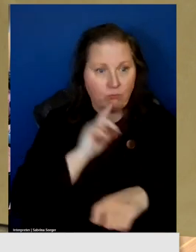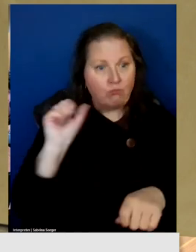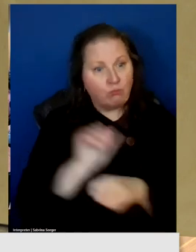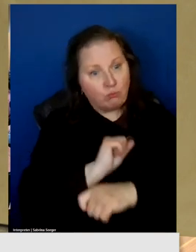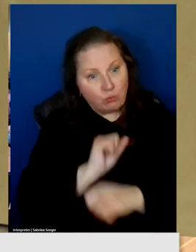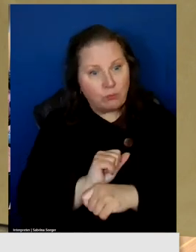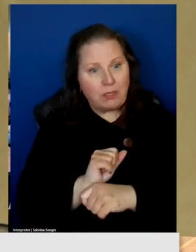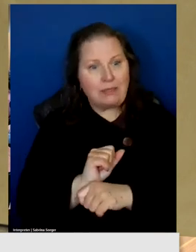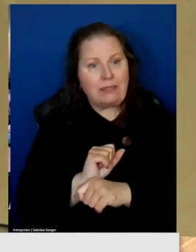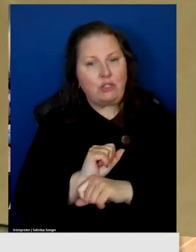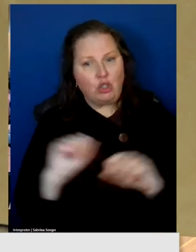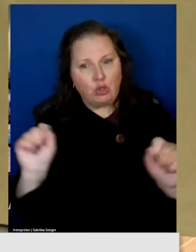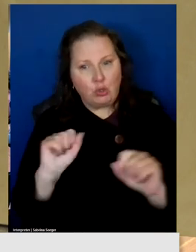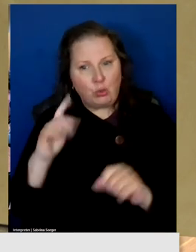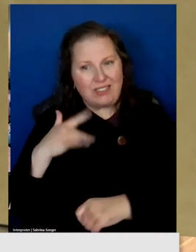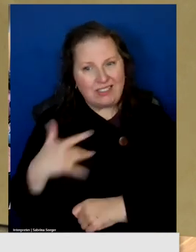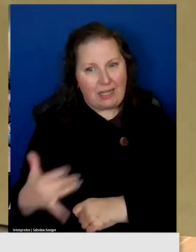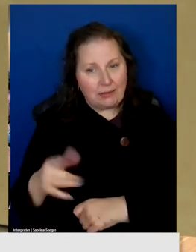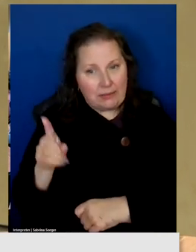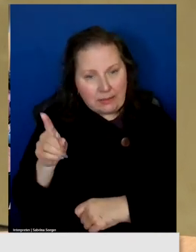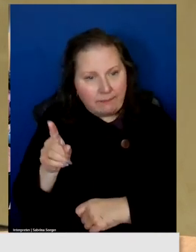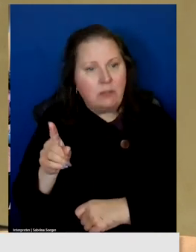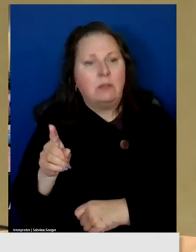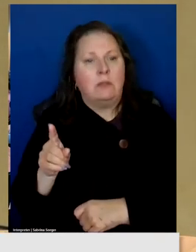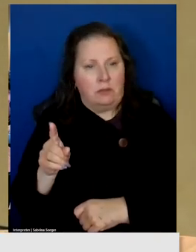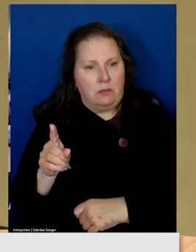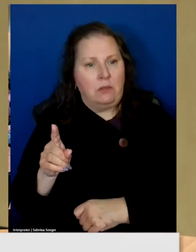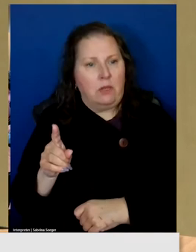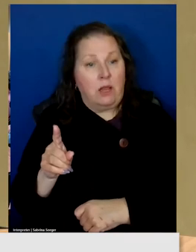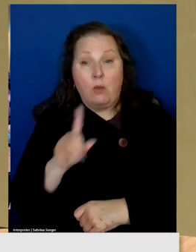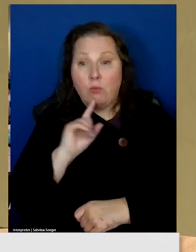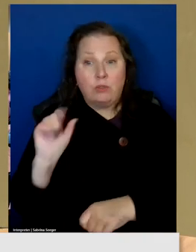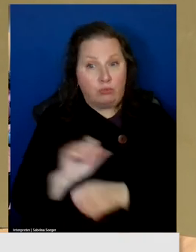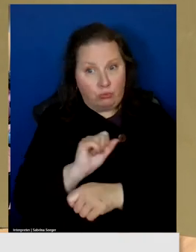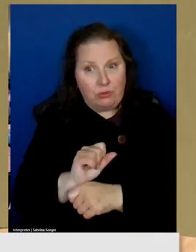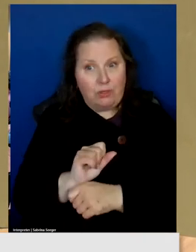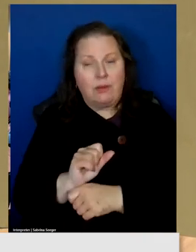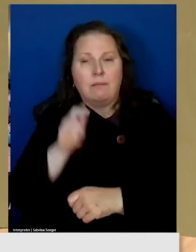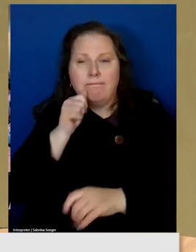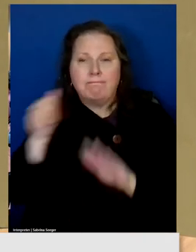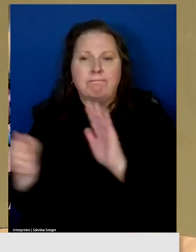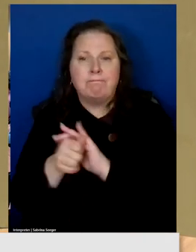security sensitive and what is legitimately trade secret.